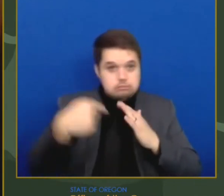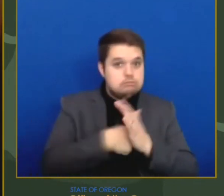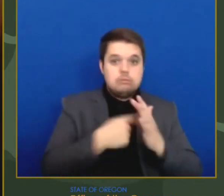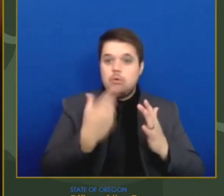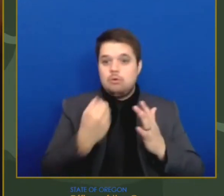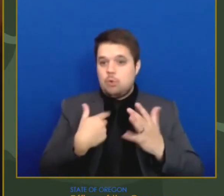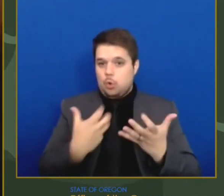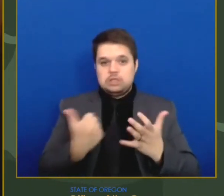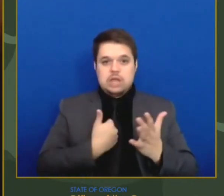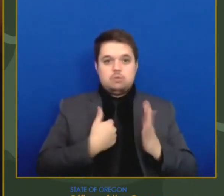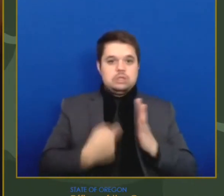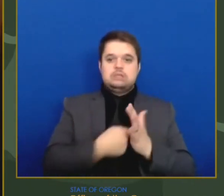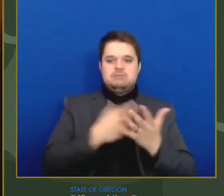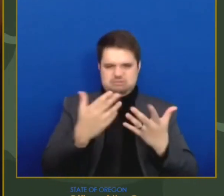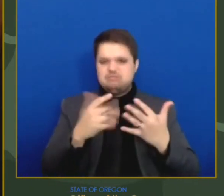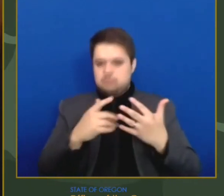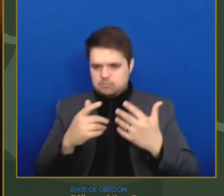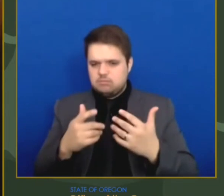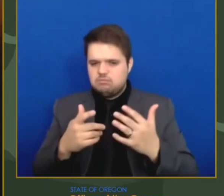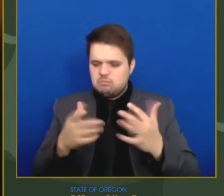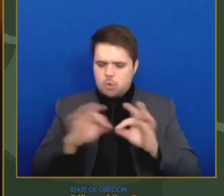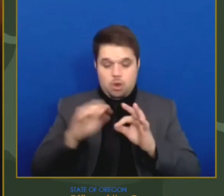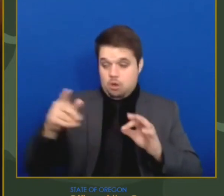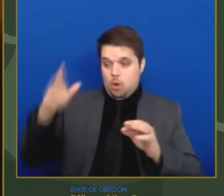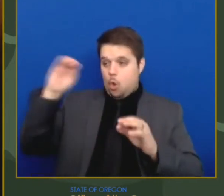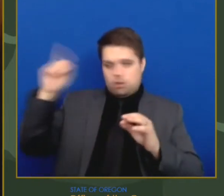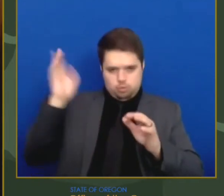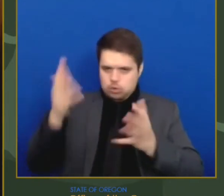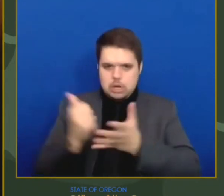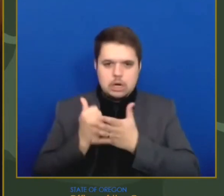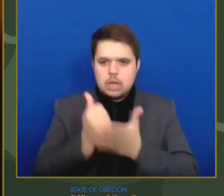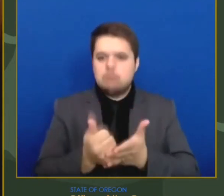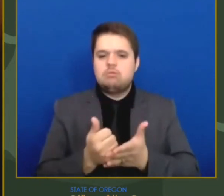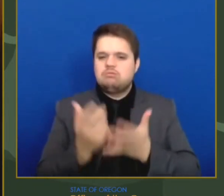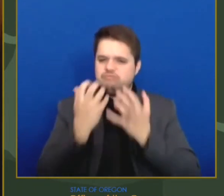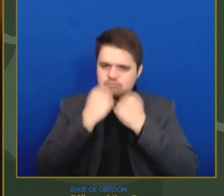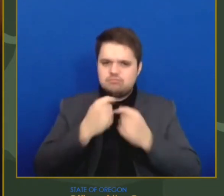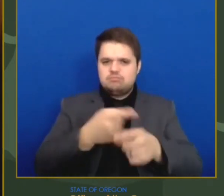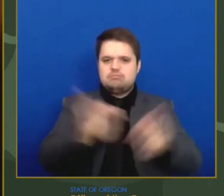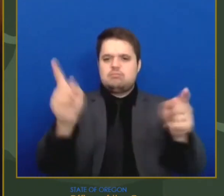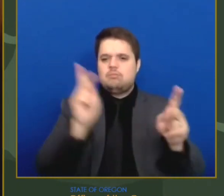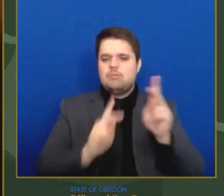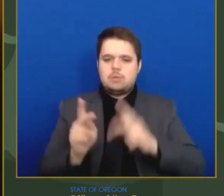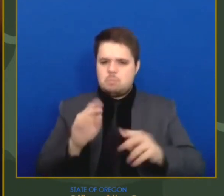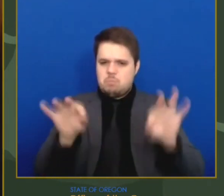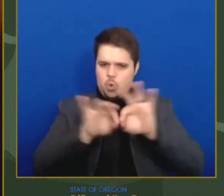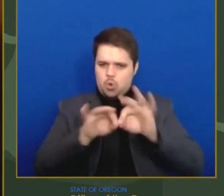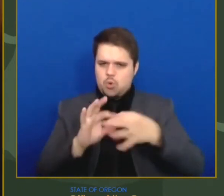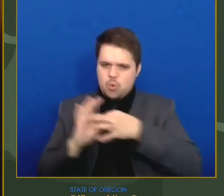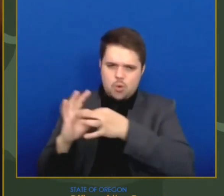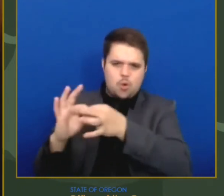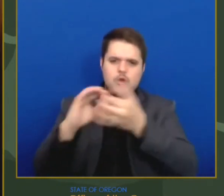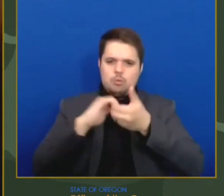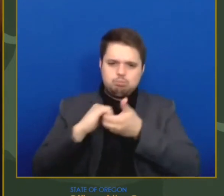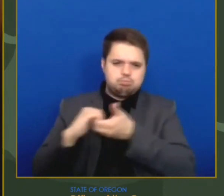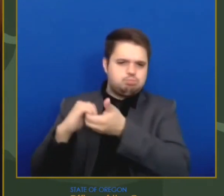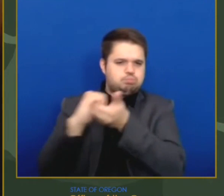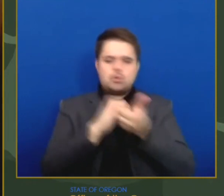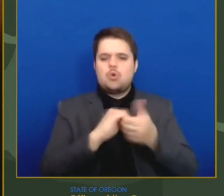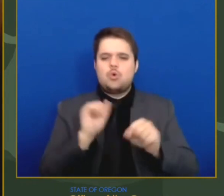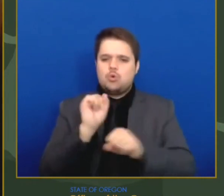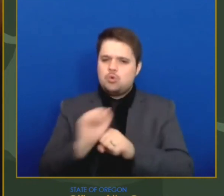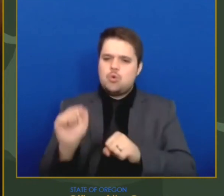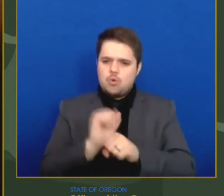and care about their communities. By continuing to work together, we can save lives and rid our communities of COVID-19.